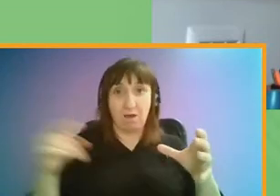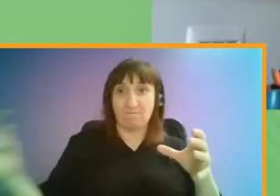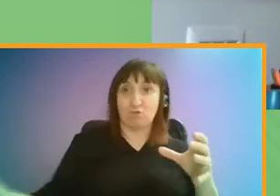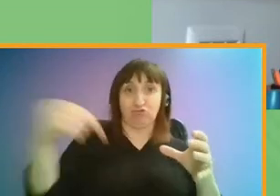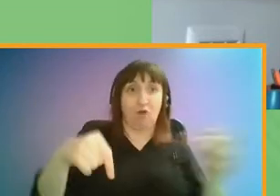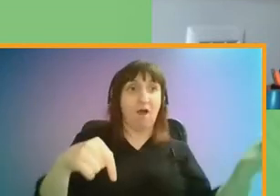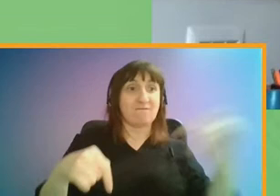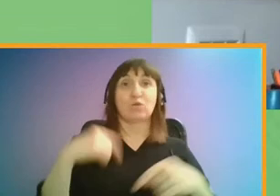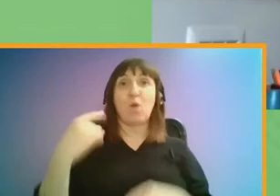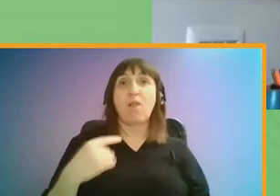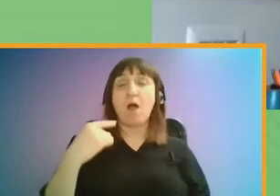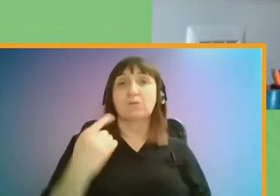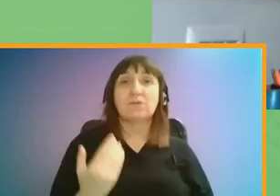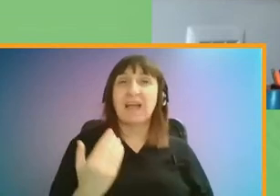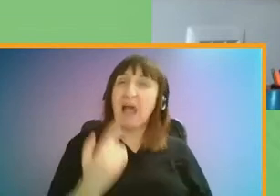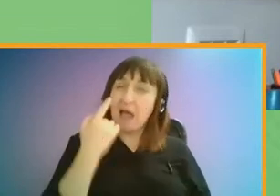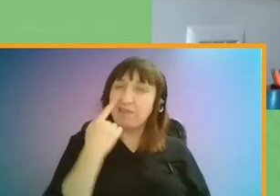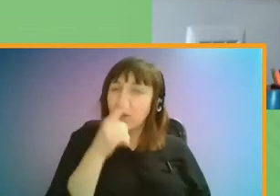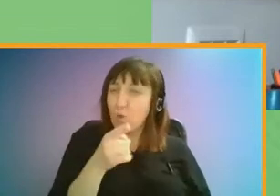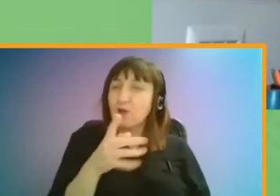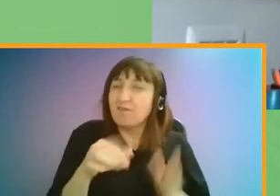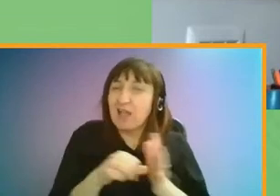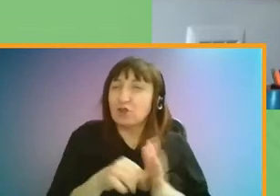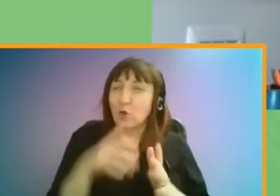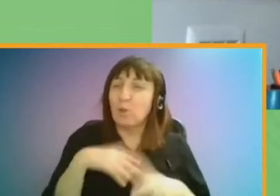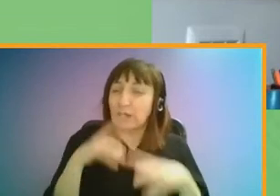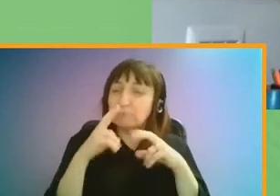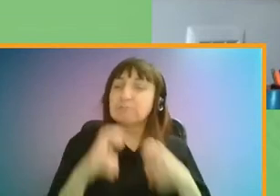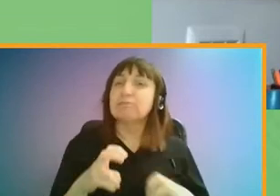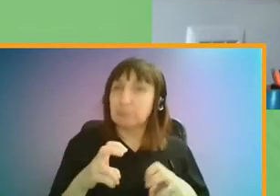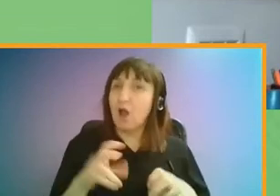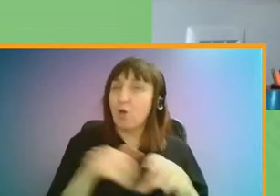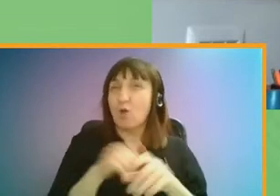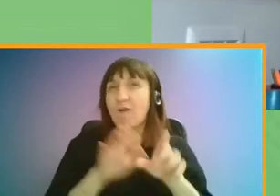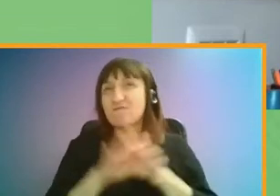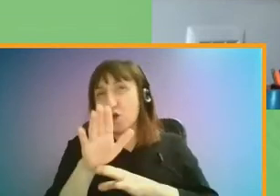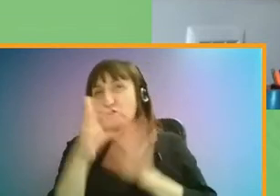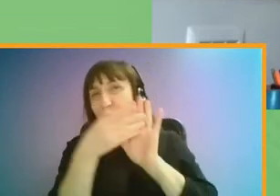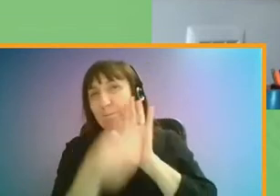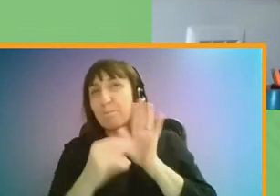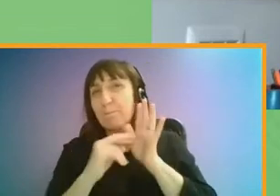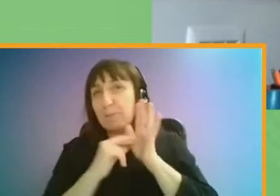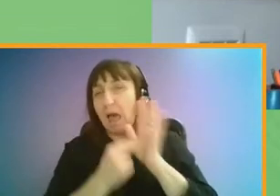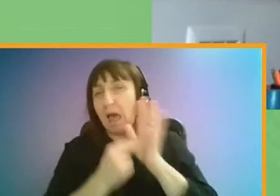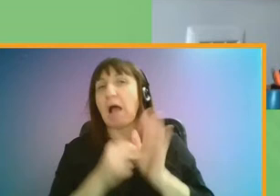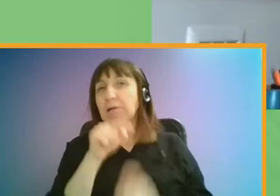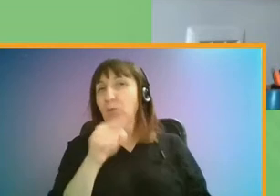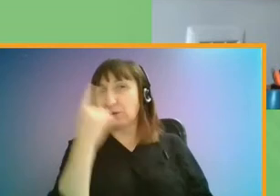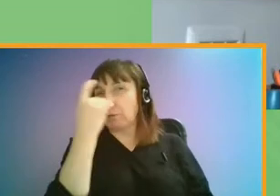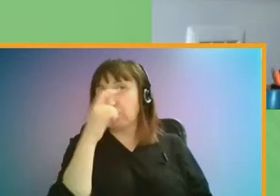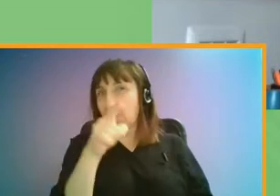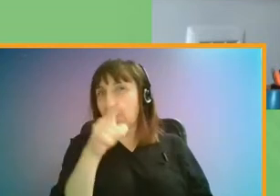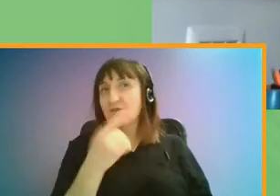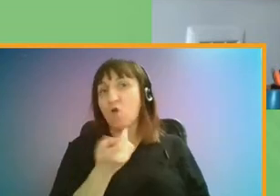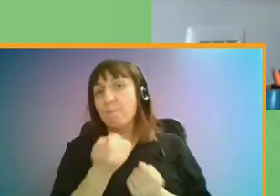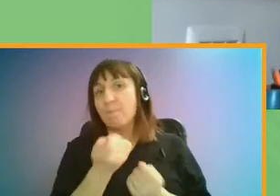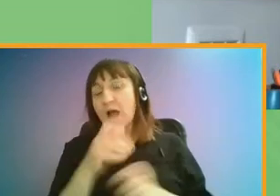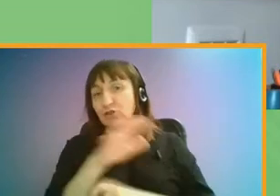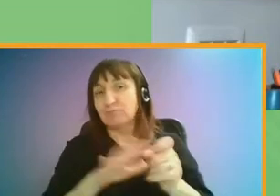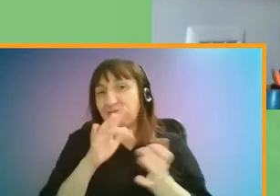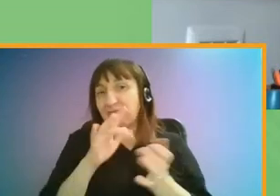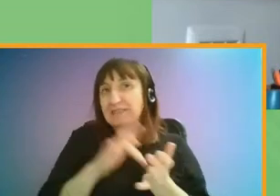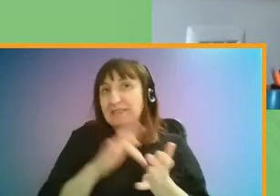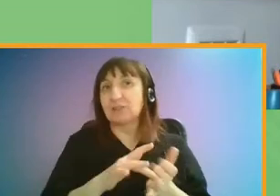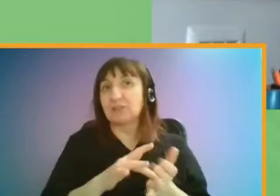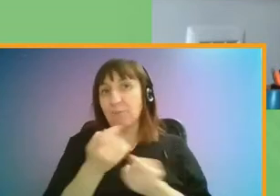And I think that's one of the issues that we need to consider in the kind of future scenario planning for for managing the city and managing our relationship